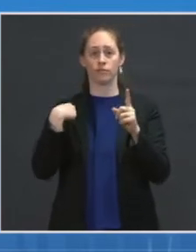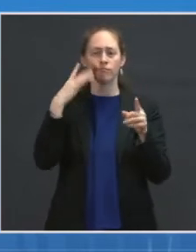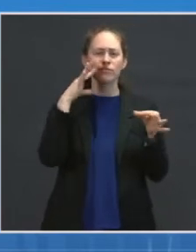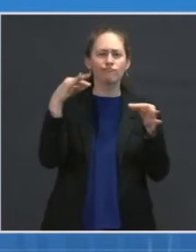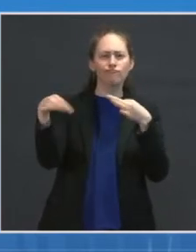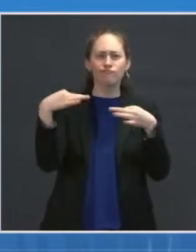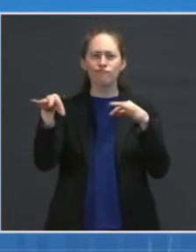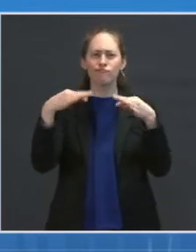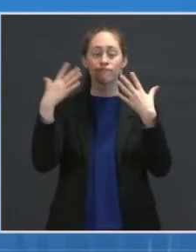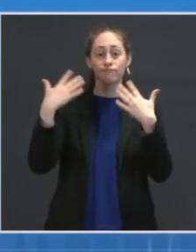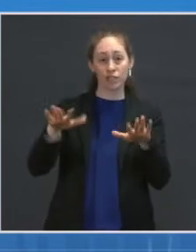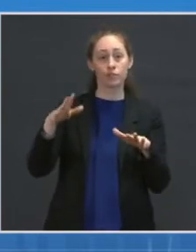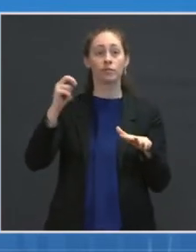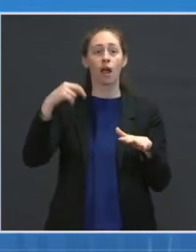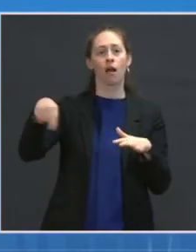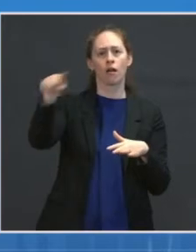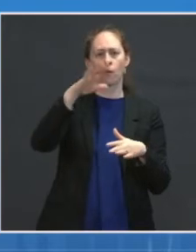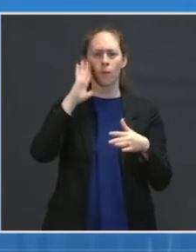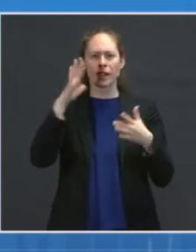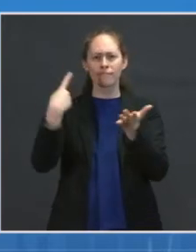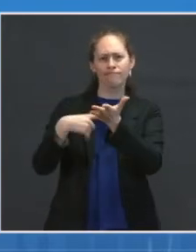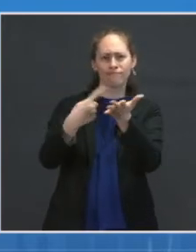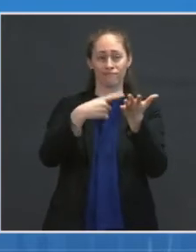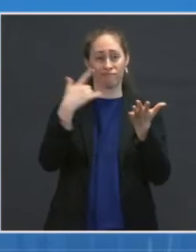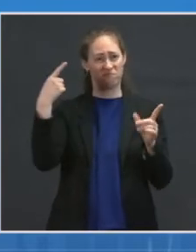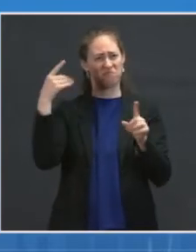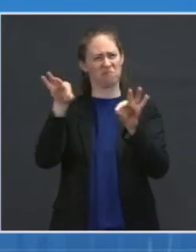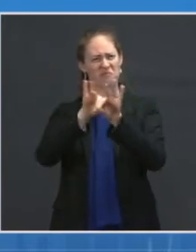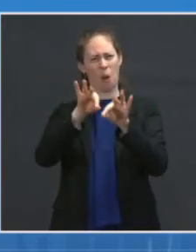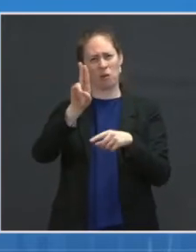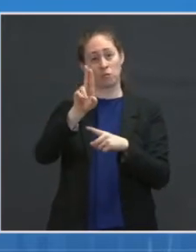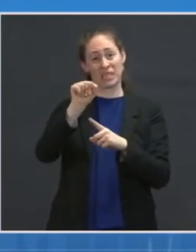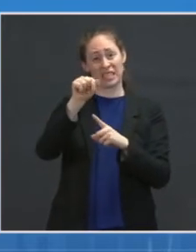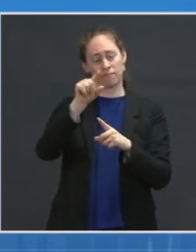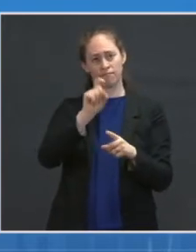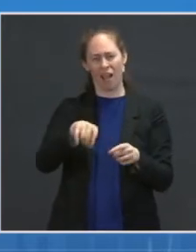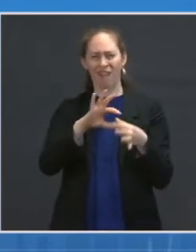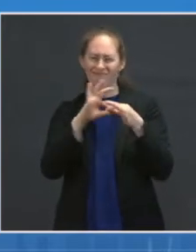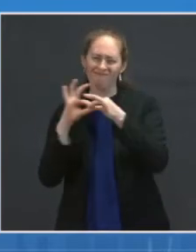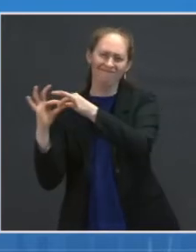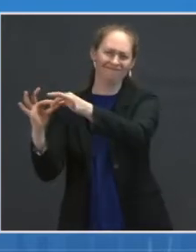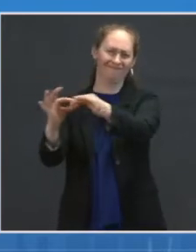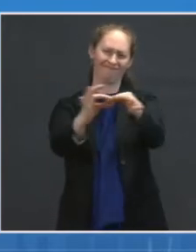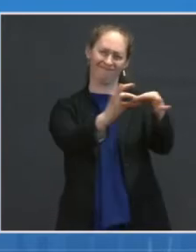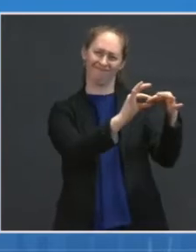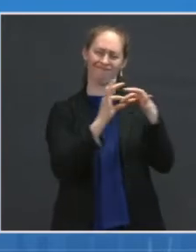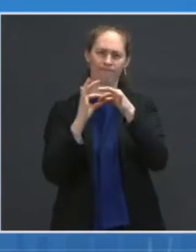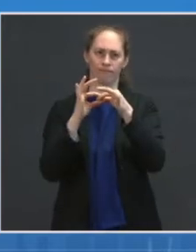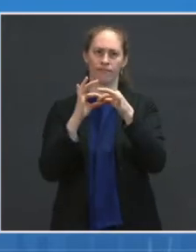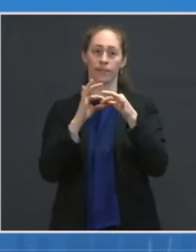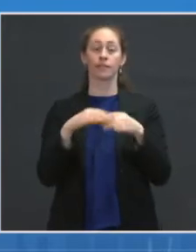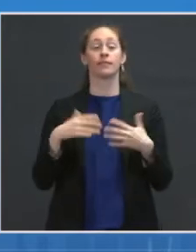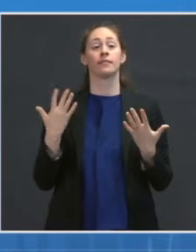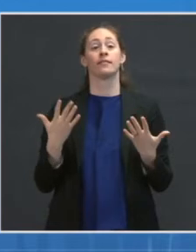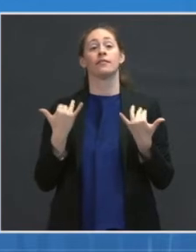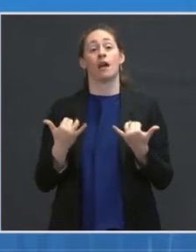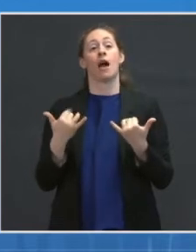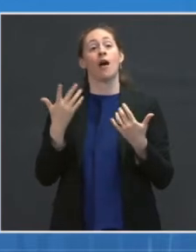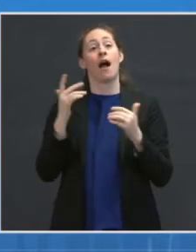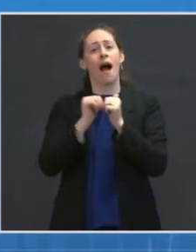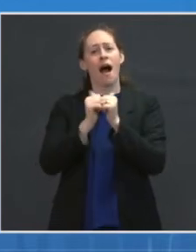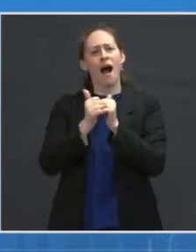to get back on track. There are three places along the distribution chain that have been impacted by the weather.